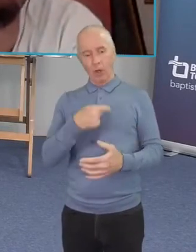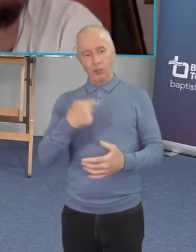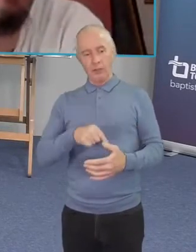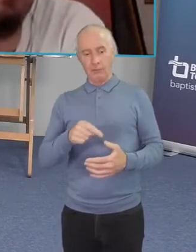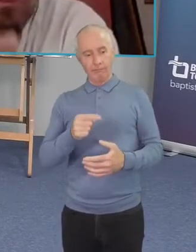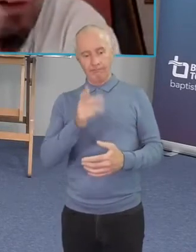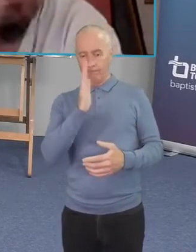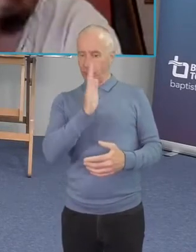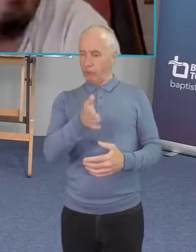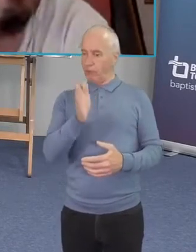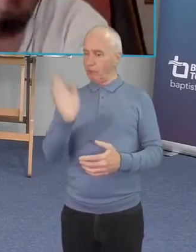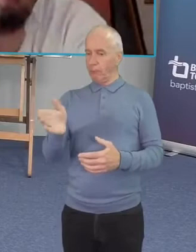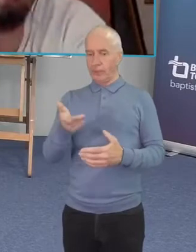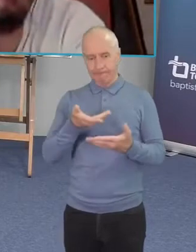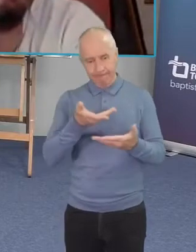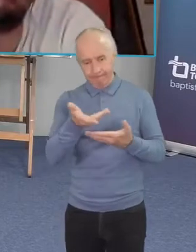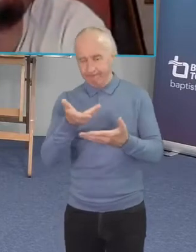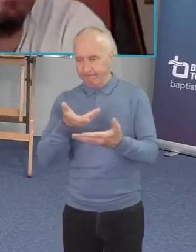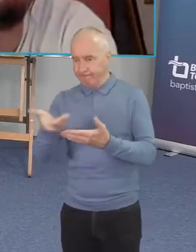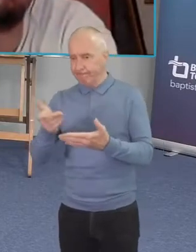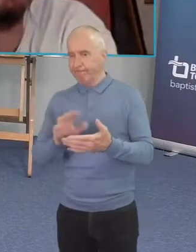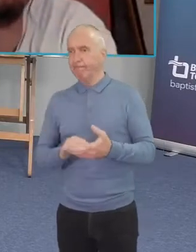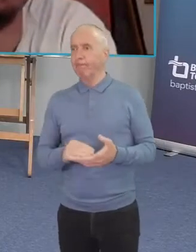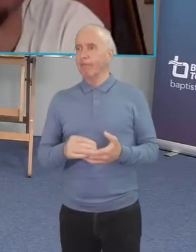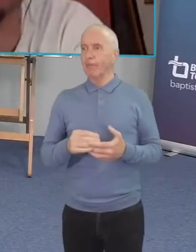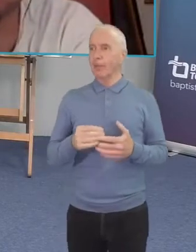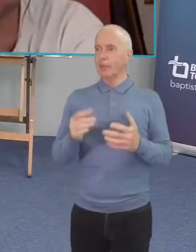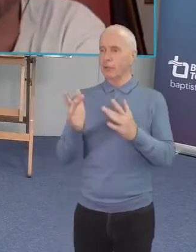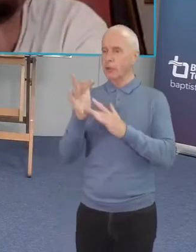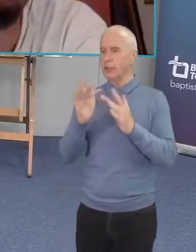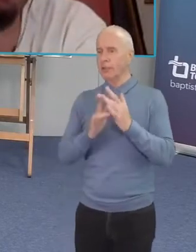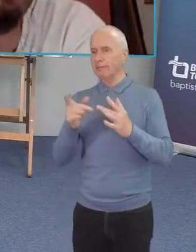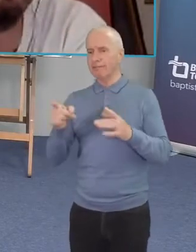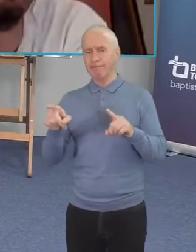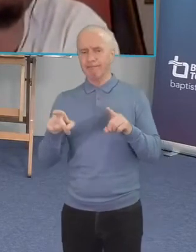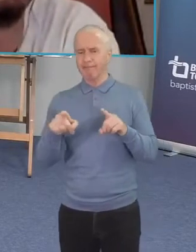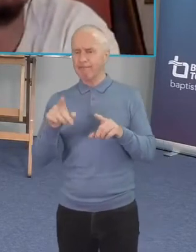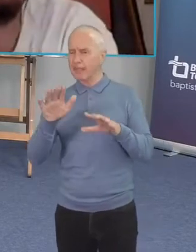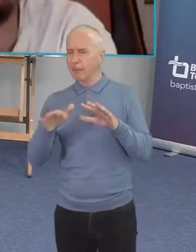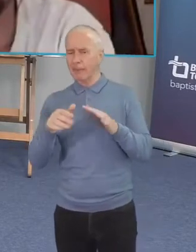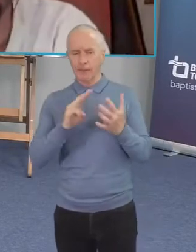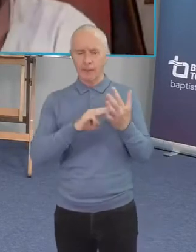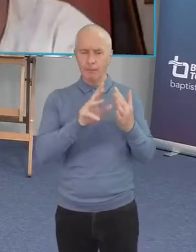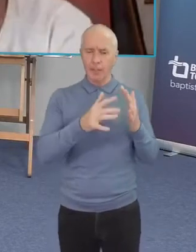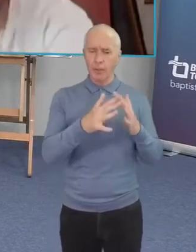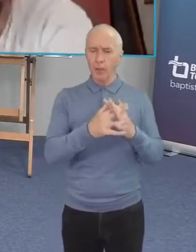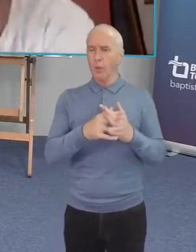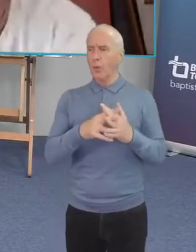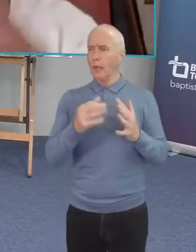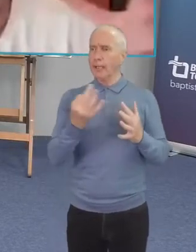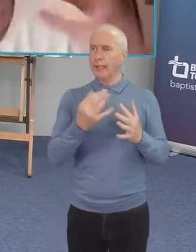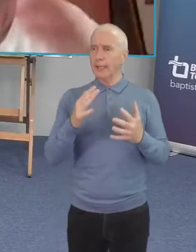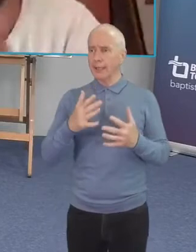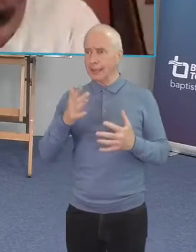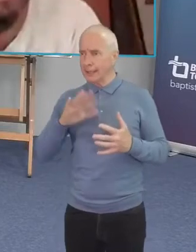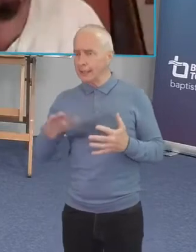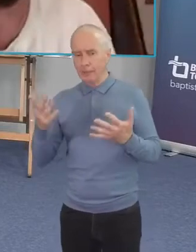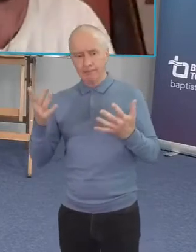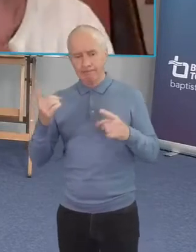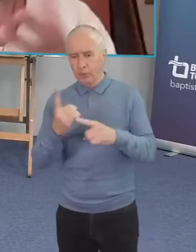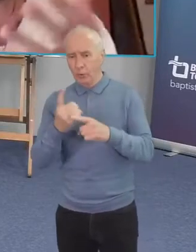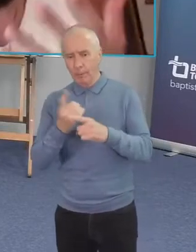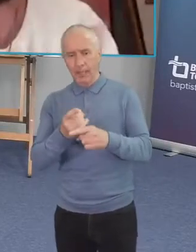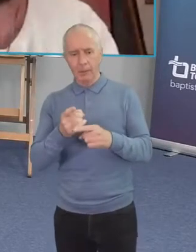um you know jesus talks about this a little bit in matthew 18 if you've been hurt or offended you don't talk about the person or